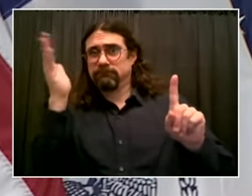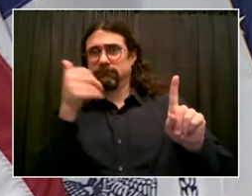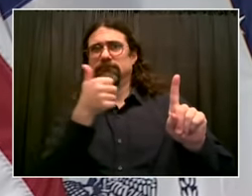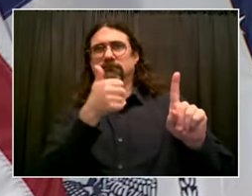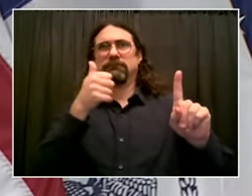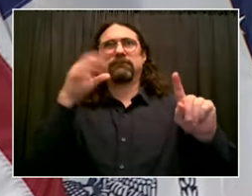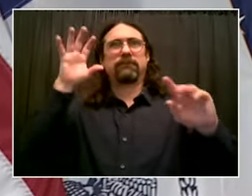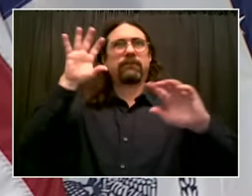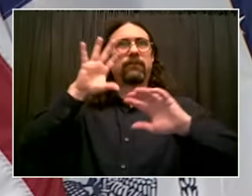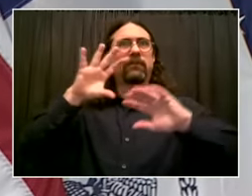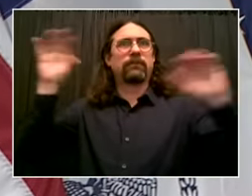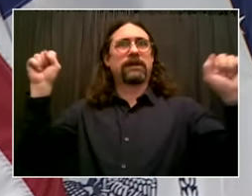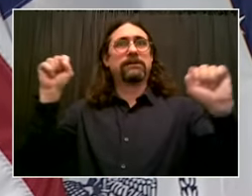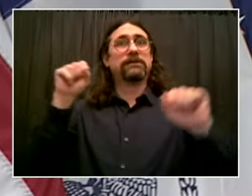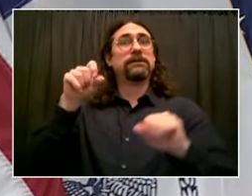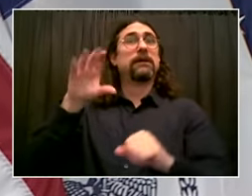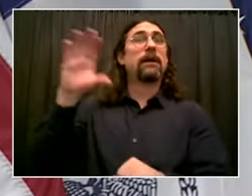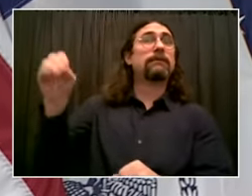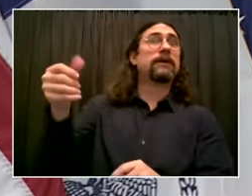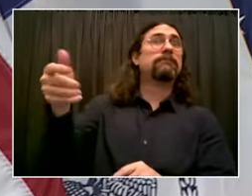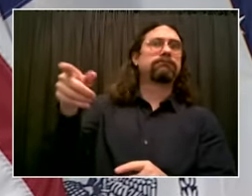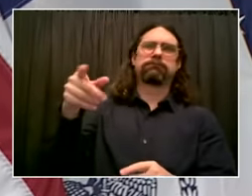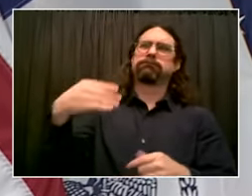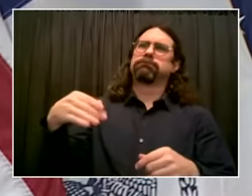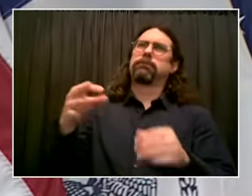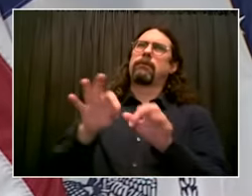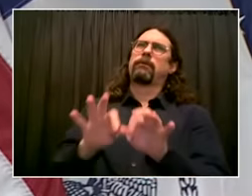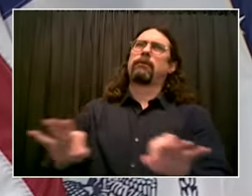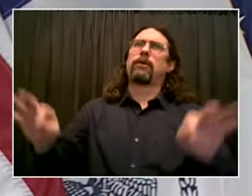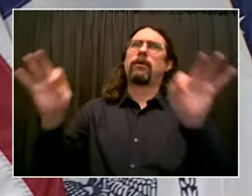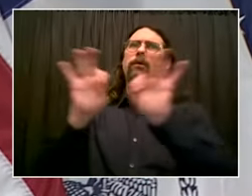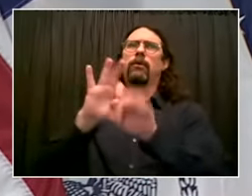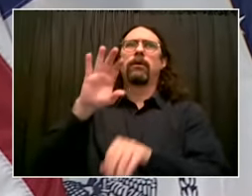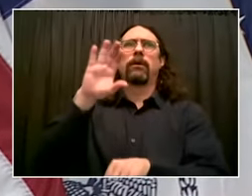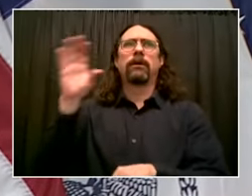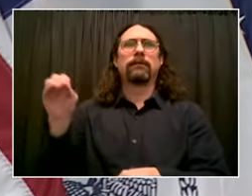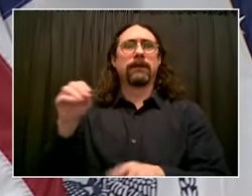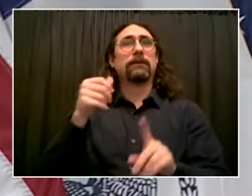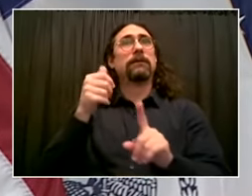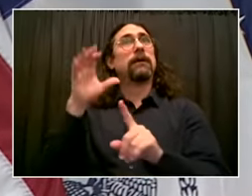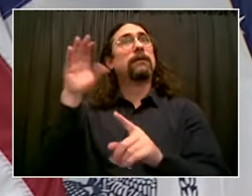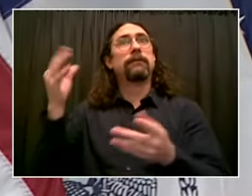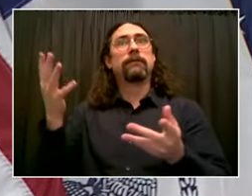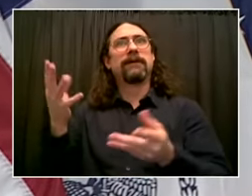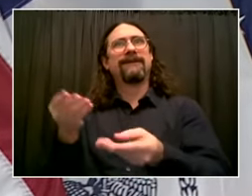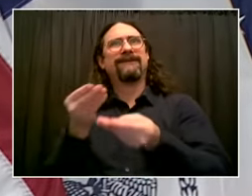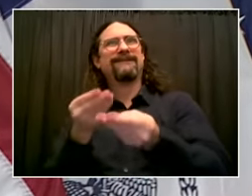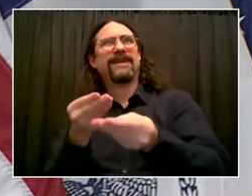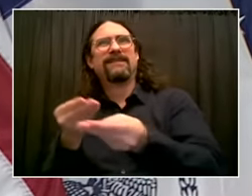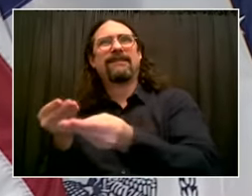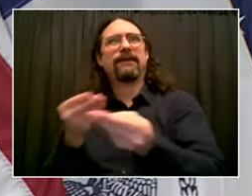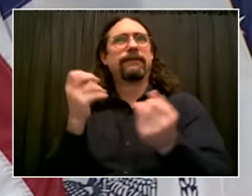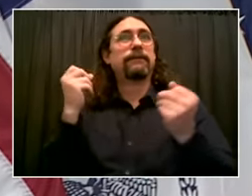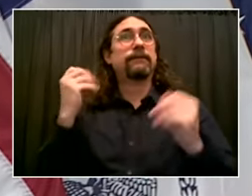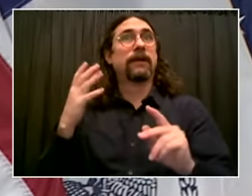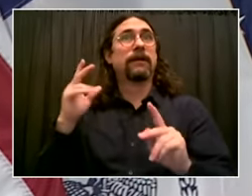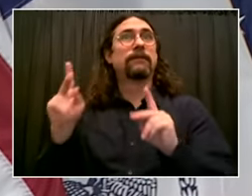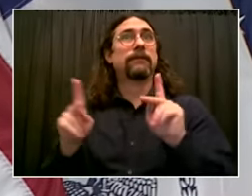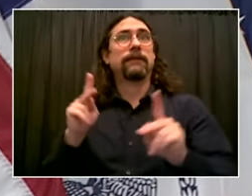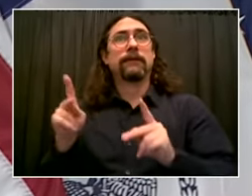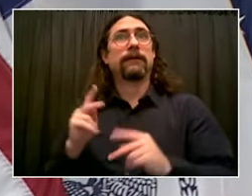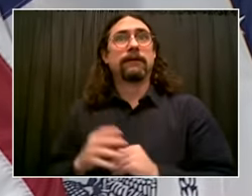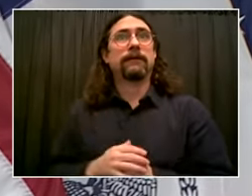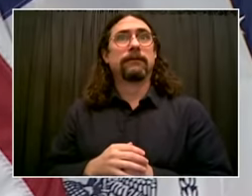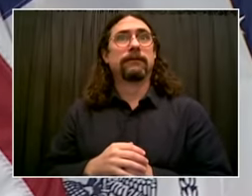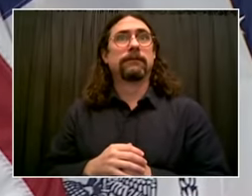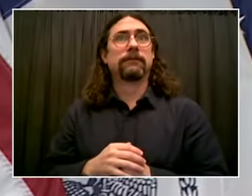am impressed by. Down East Seafood. Great, great work they do. And part of the incredible food